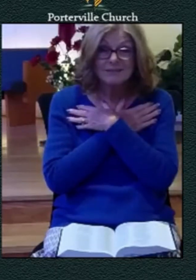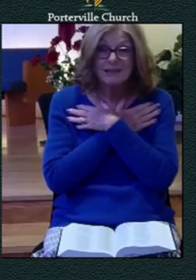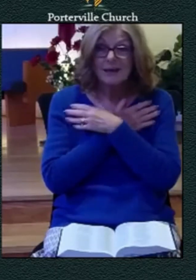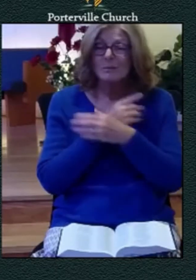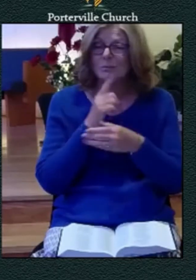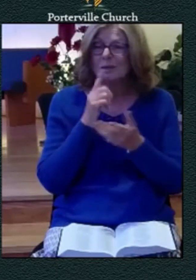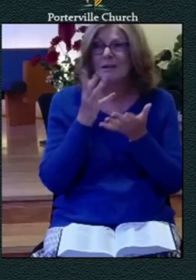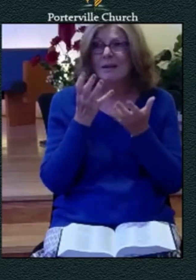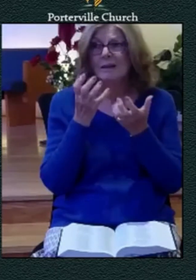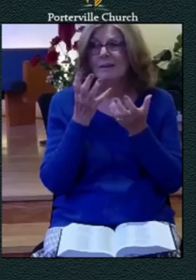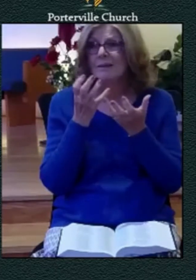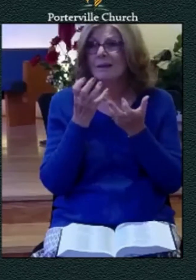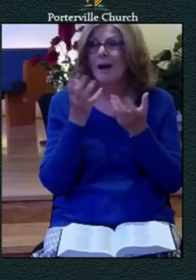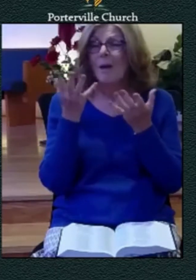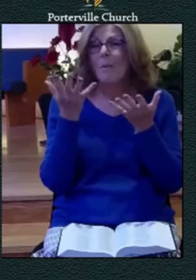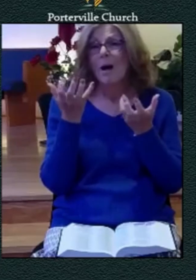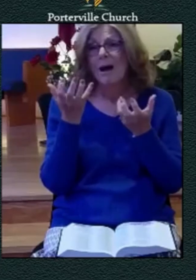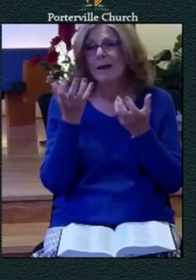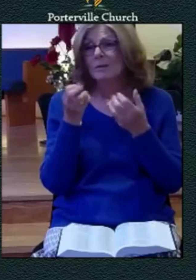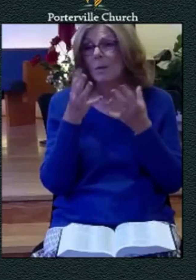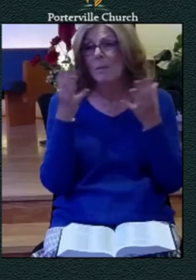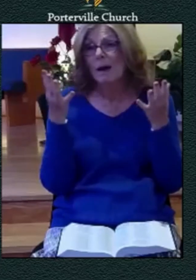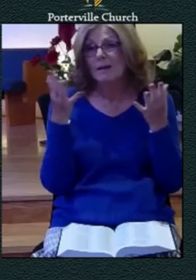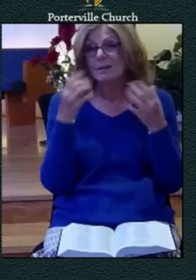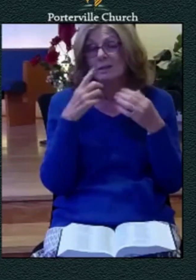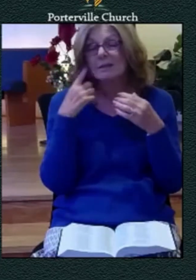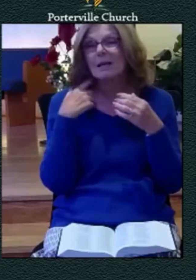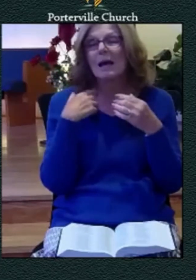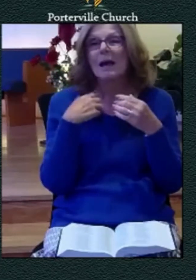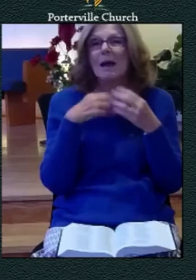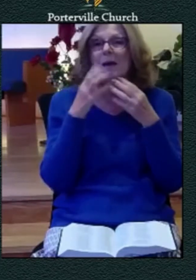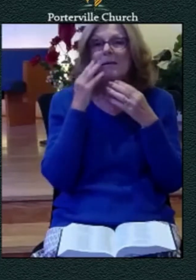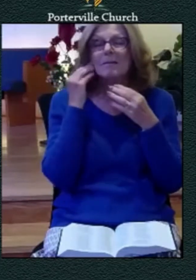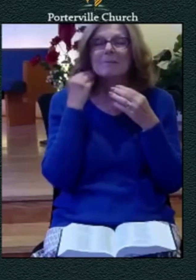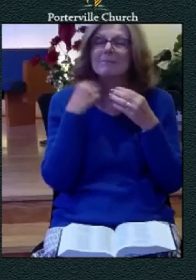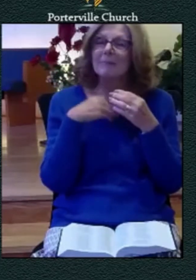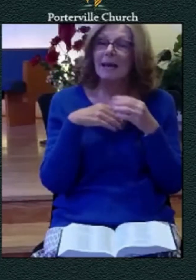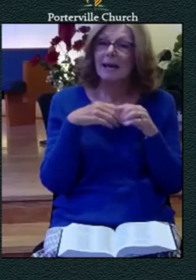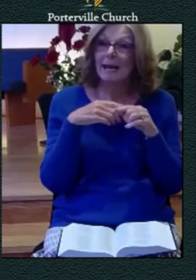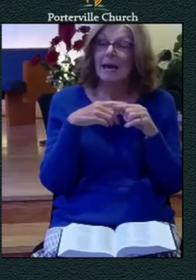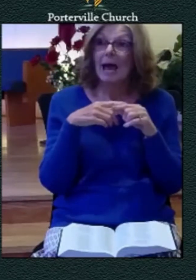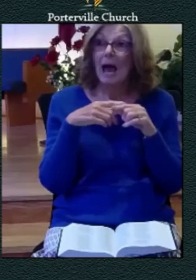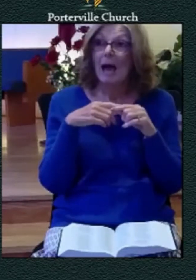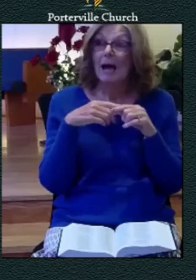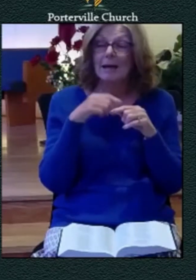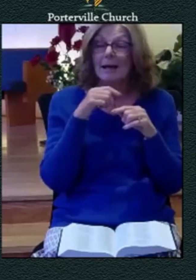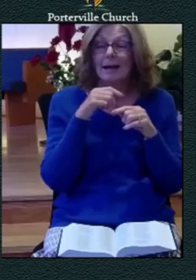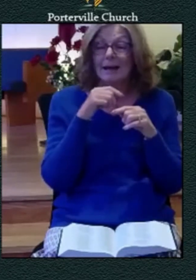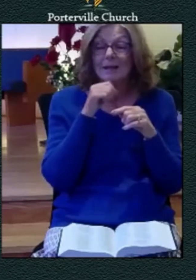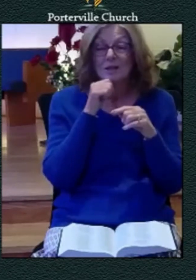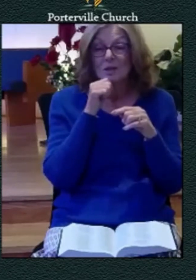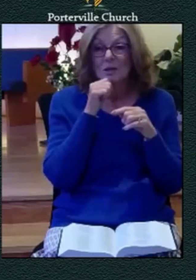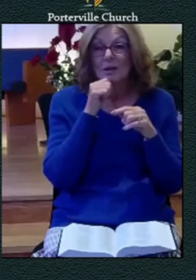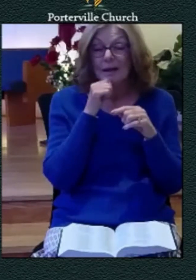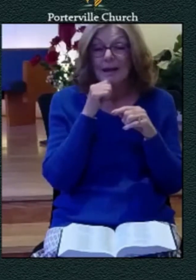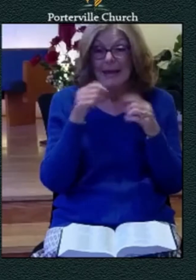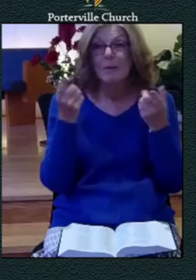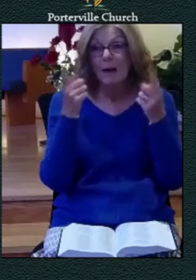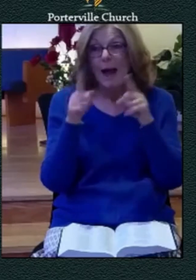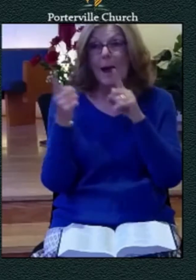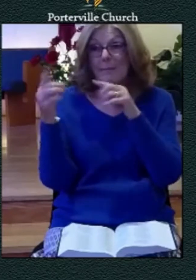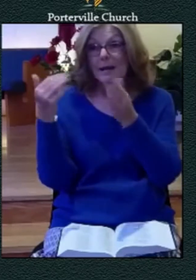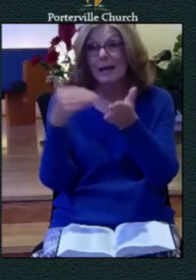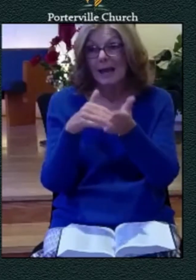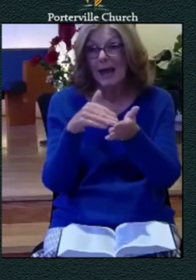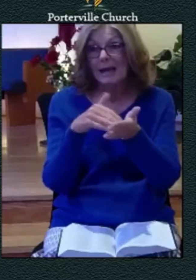that doesn't mean i've not been challenged again it comes back this you keep up a pattern long enough in your life it takes a while to